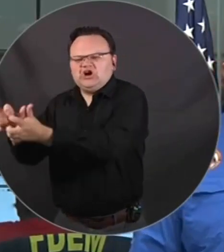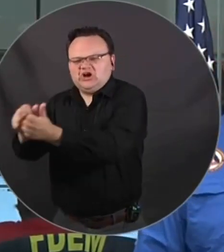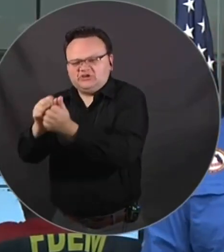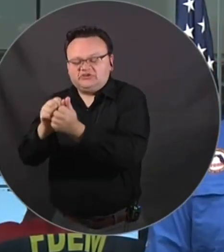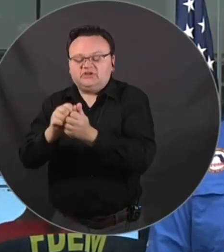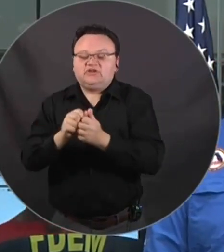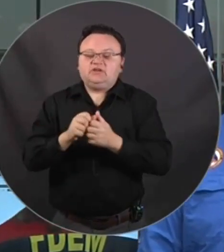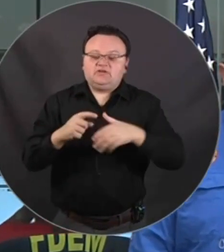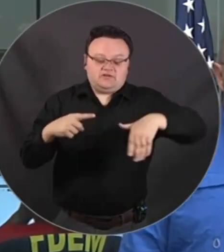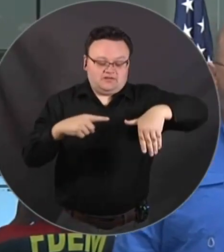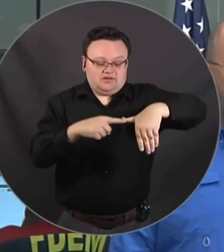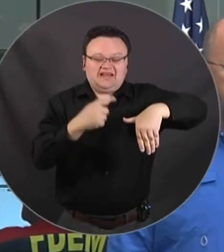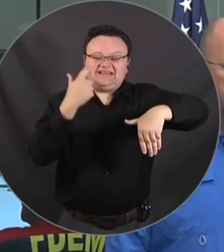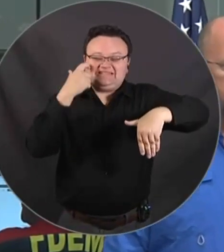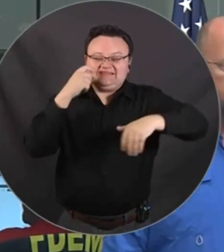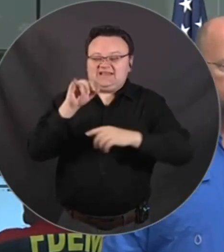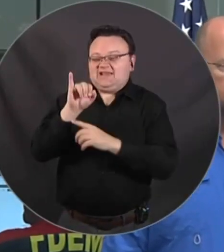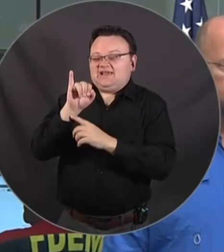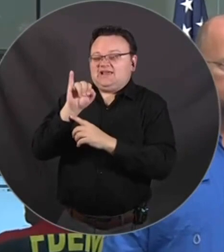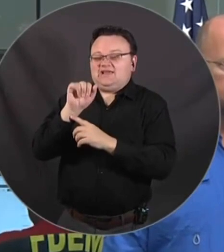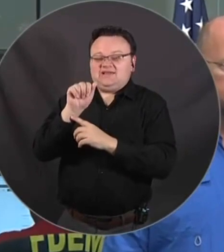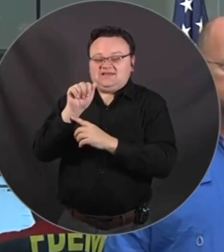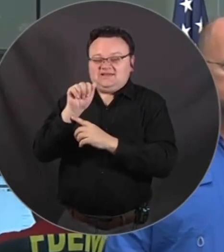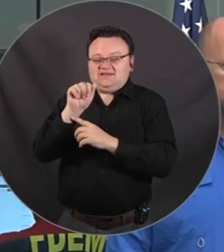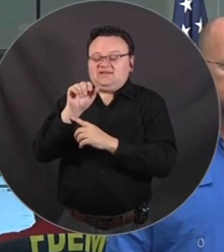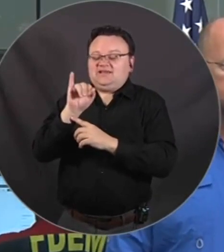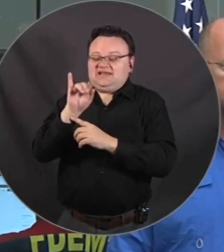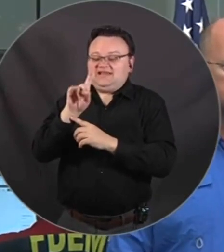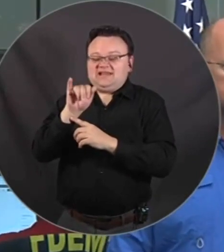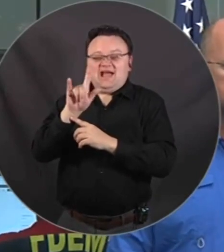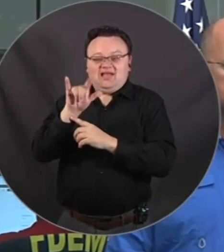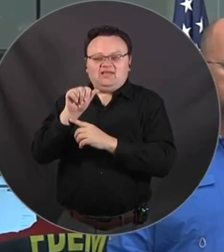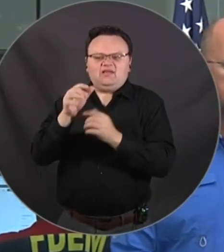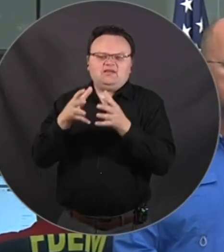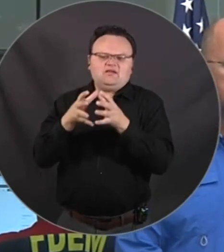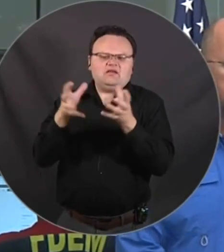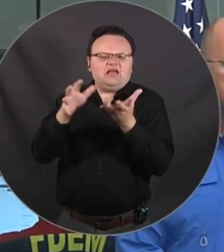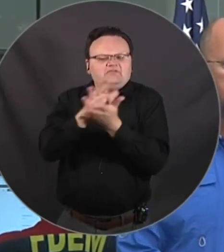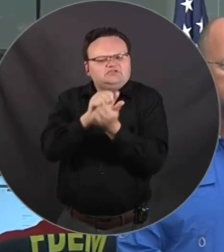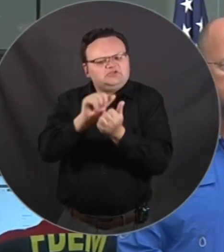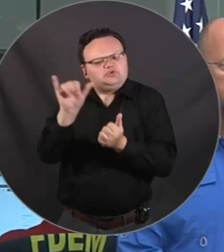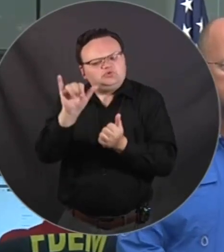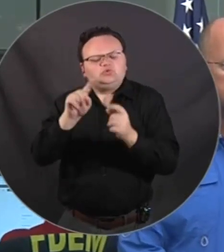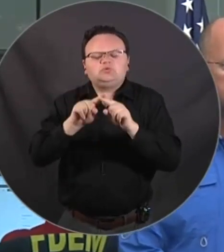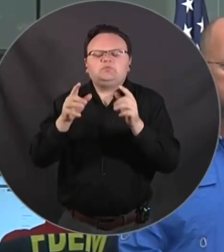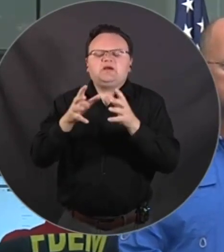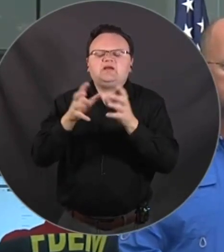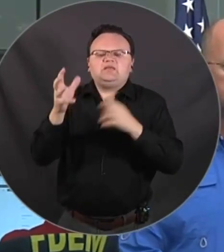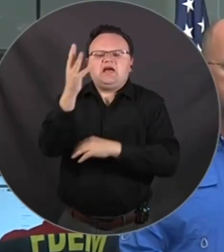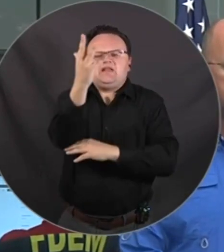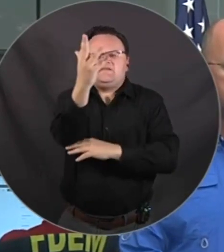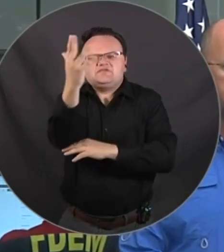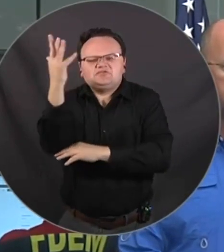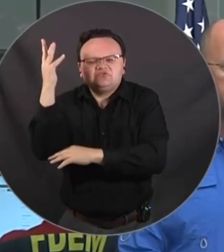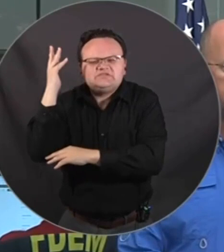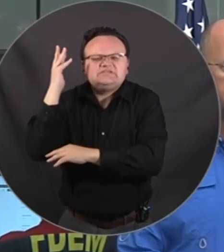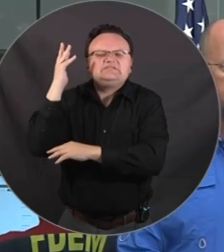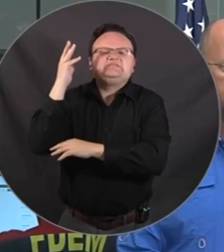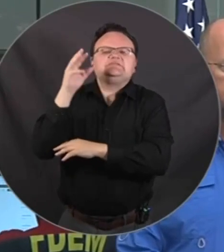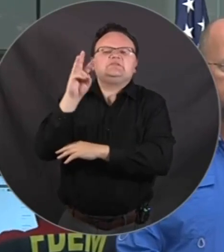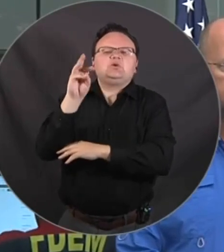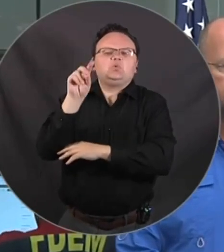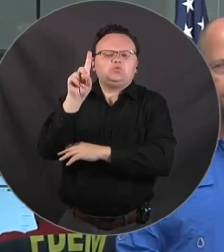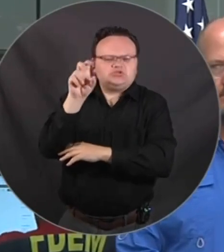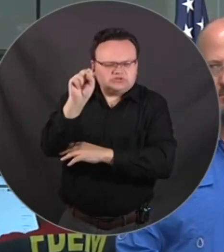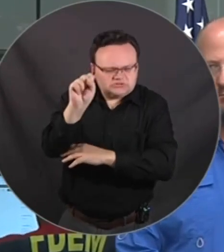destruction but it was so much debris and so much uh woods and that's just going to require a lot to be able to to